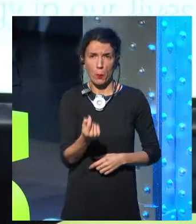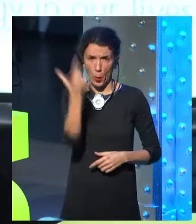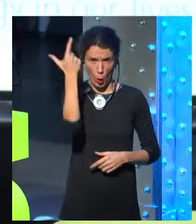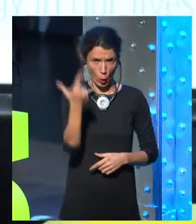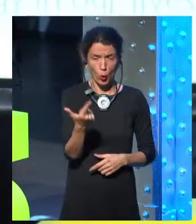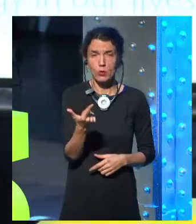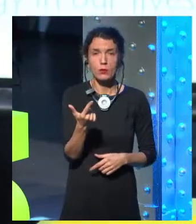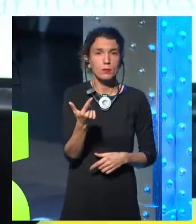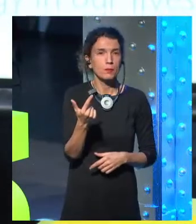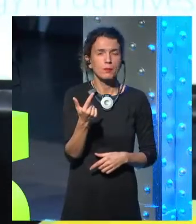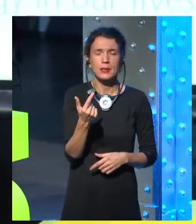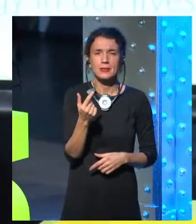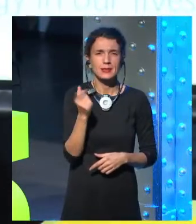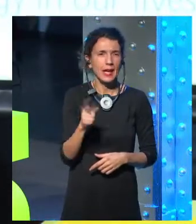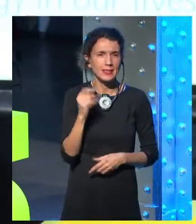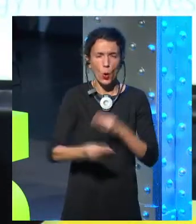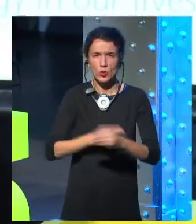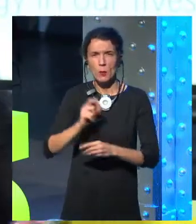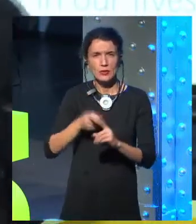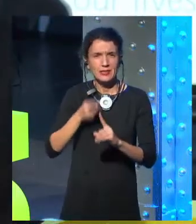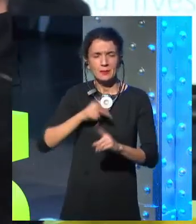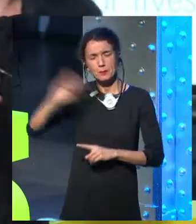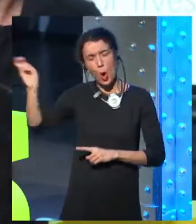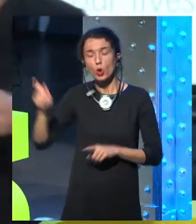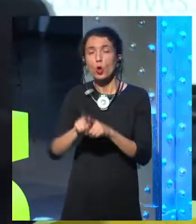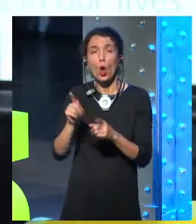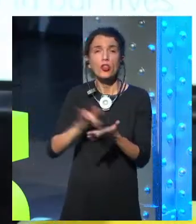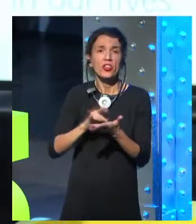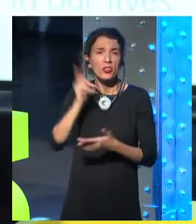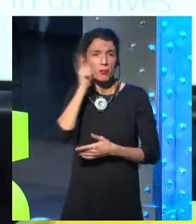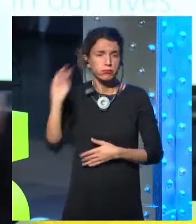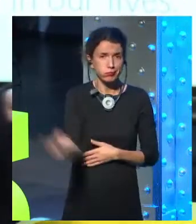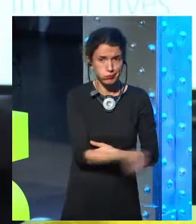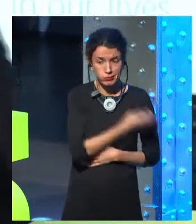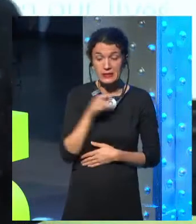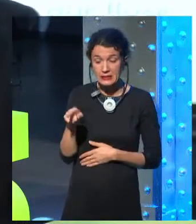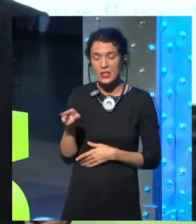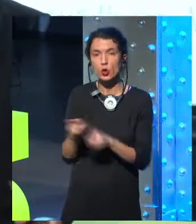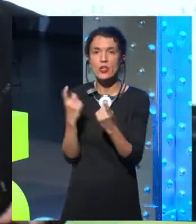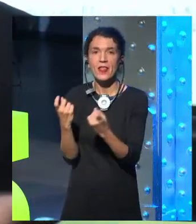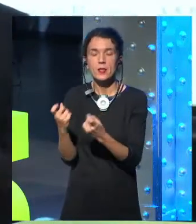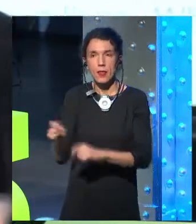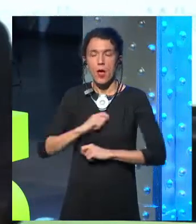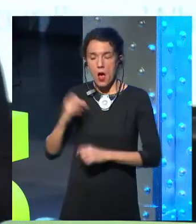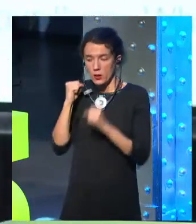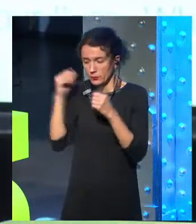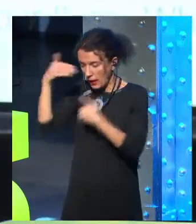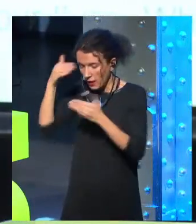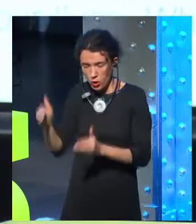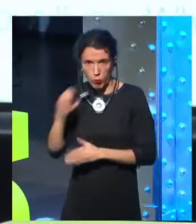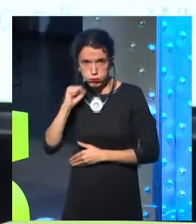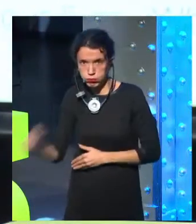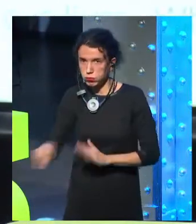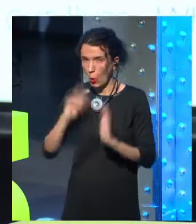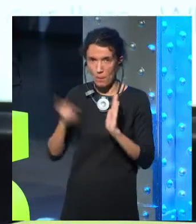moment, because we could get interrupted at any time. So we are continuously shifting our focus around. It becomes dangerous when